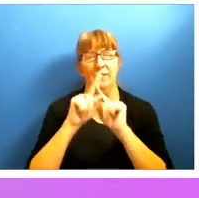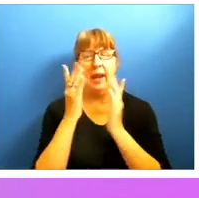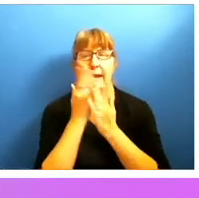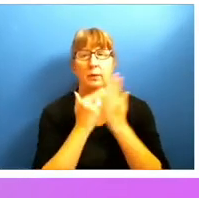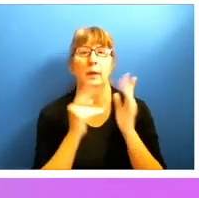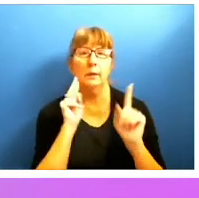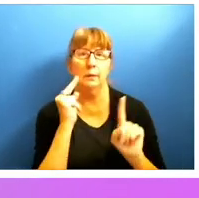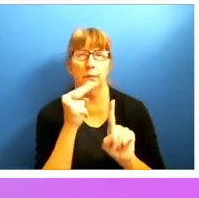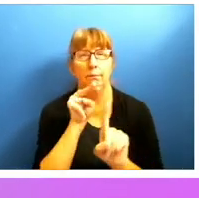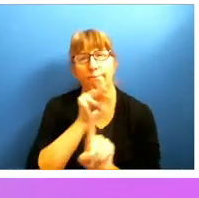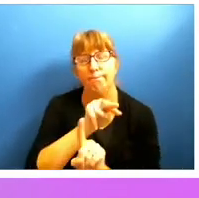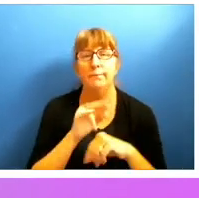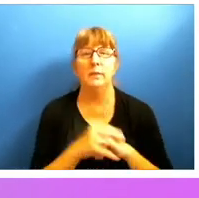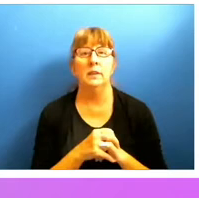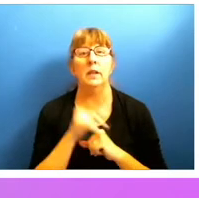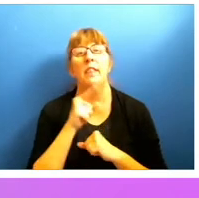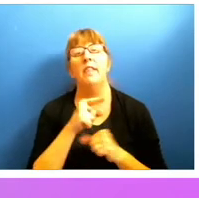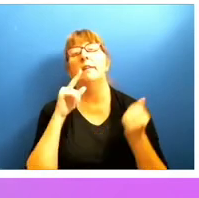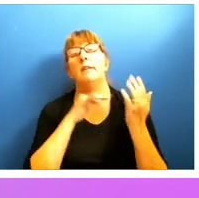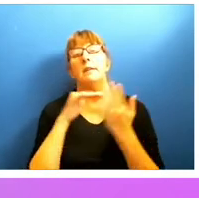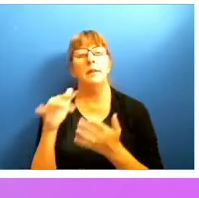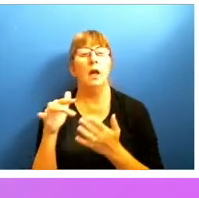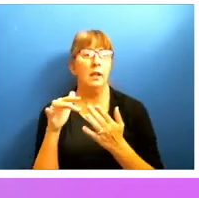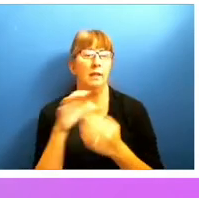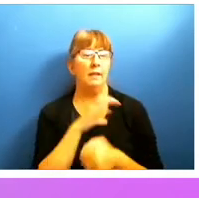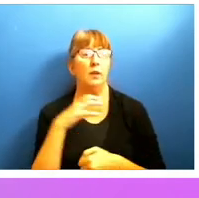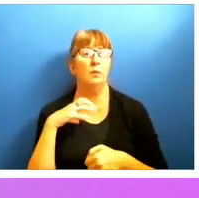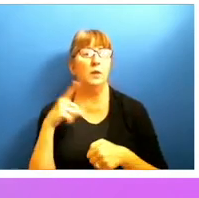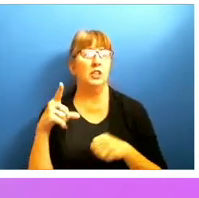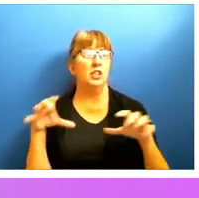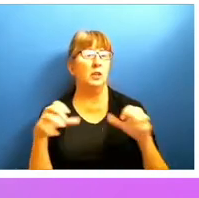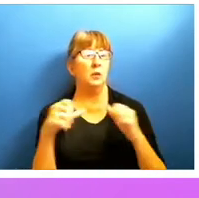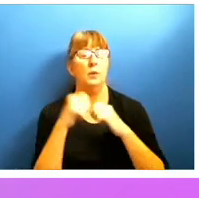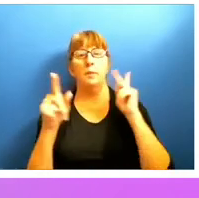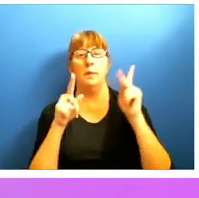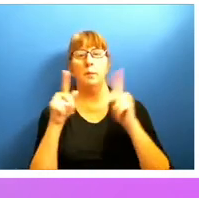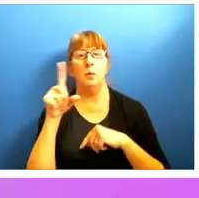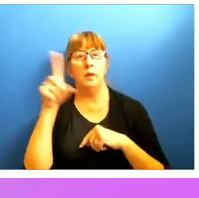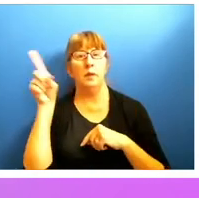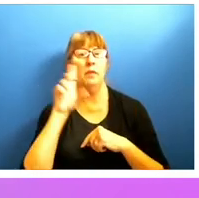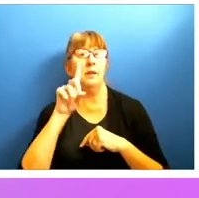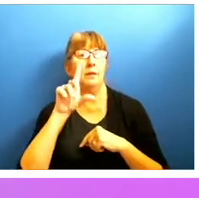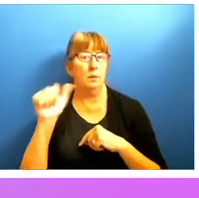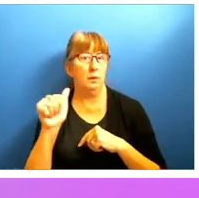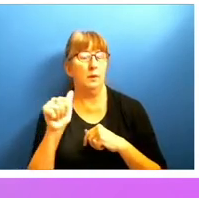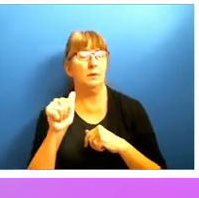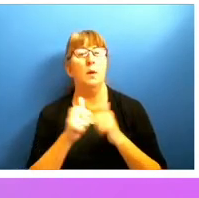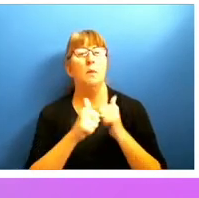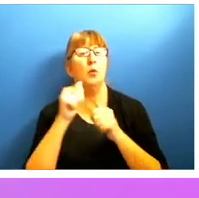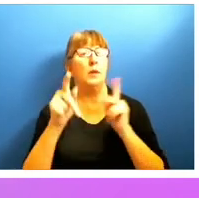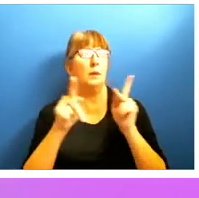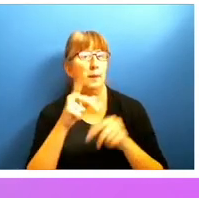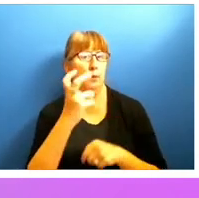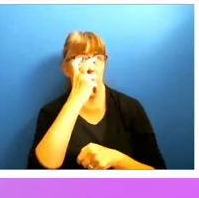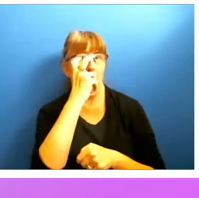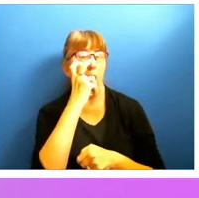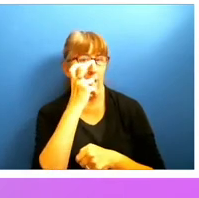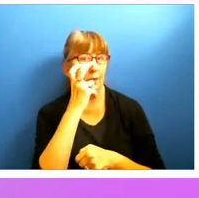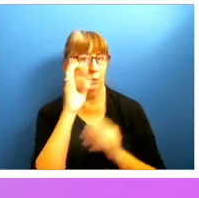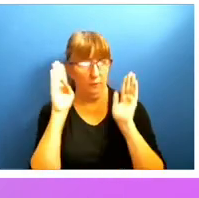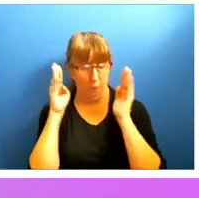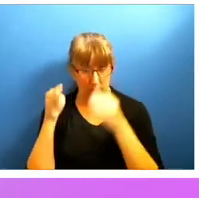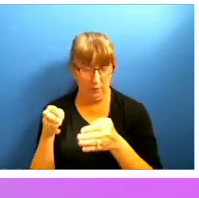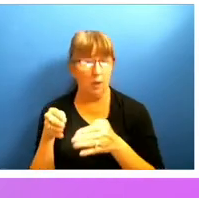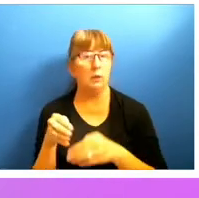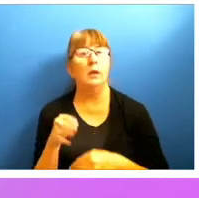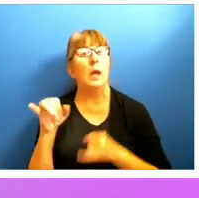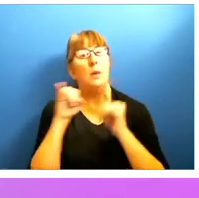DQ had commissioned that we did with people with disabilities group, primarily people who are blind. And we